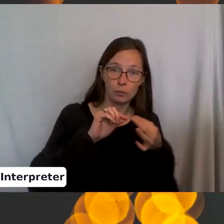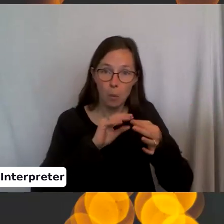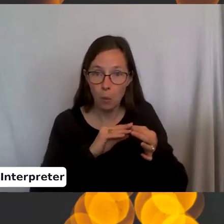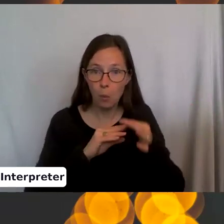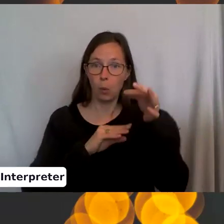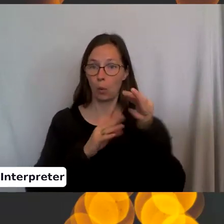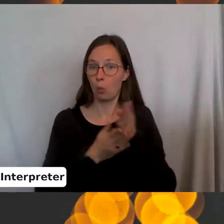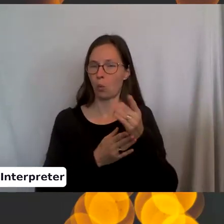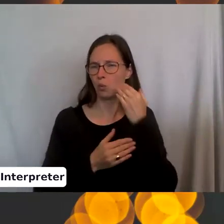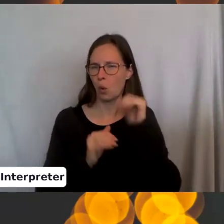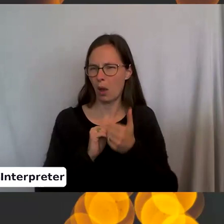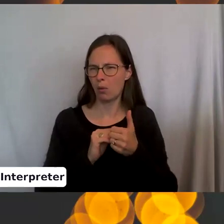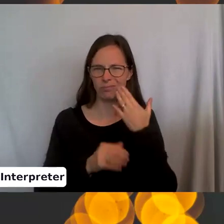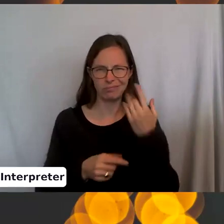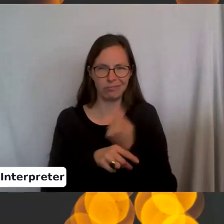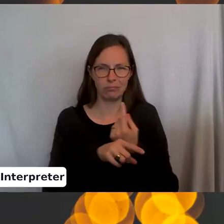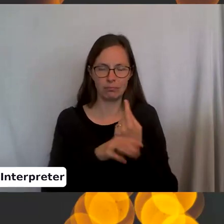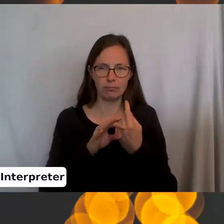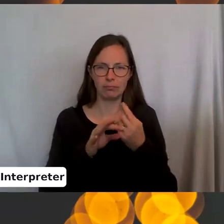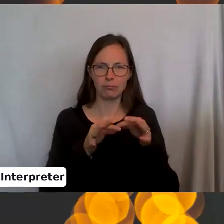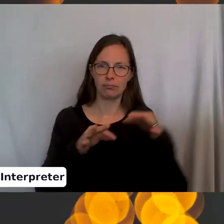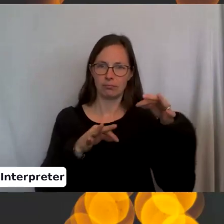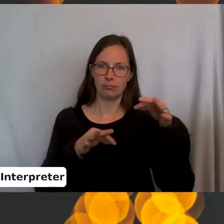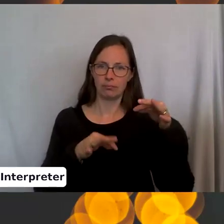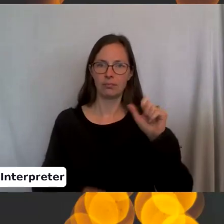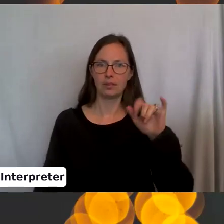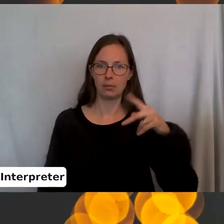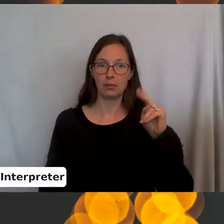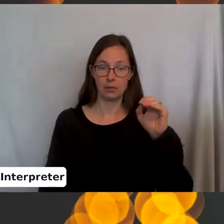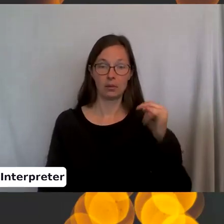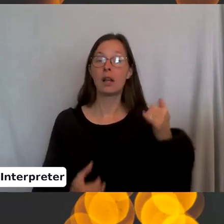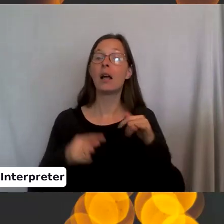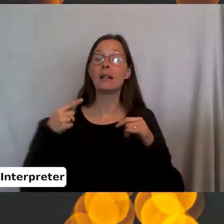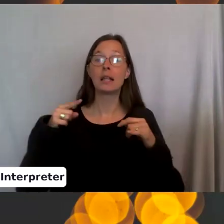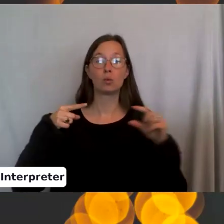Just a little slipknot like this. And you're going to slip your needle through